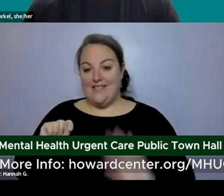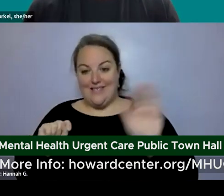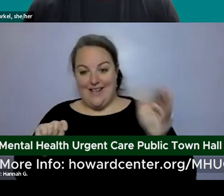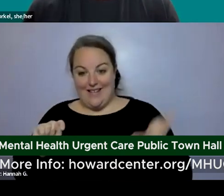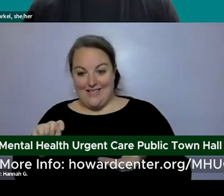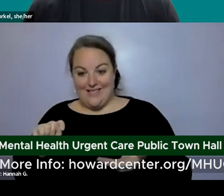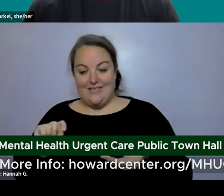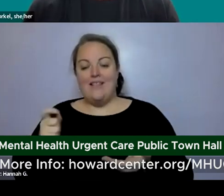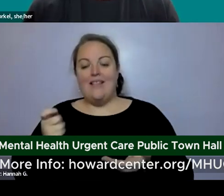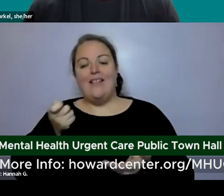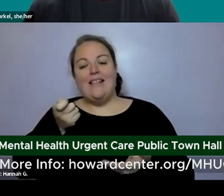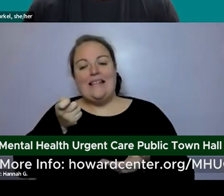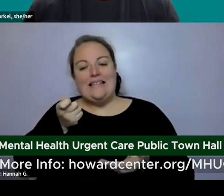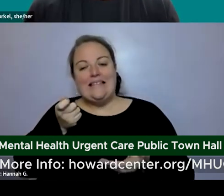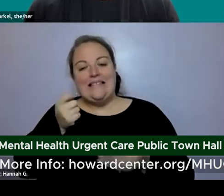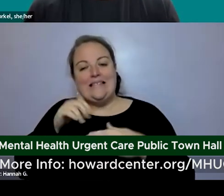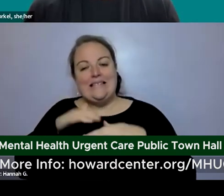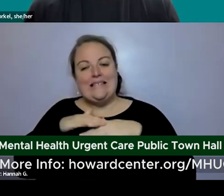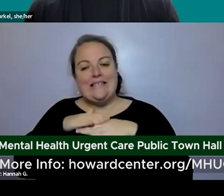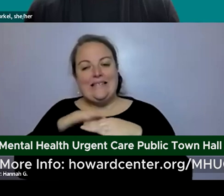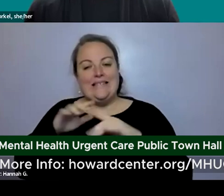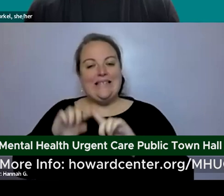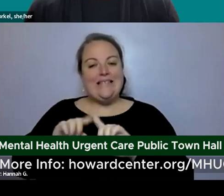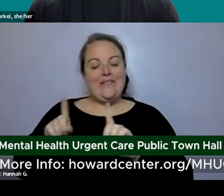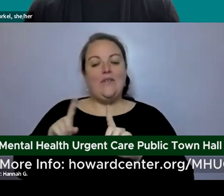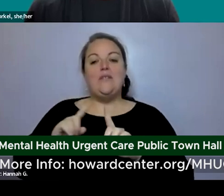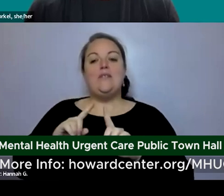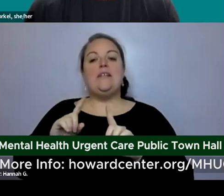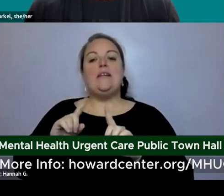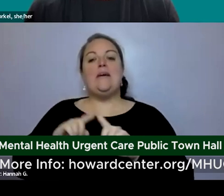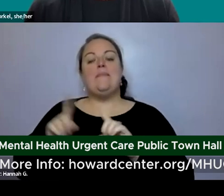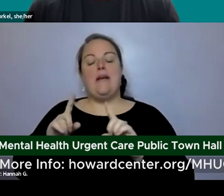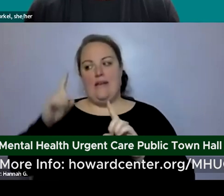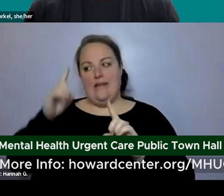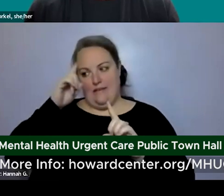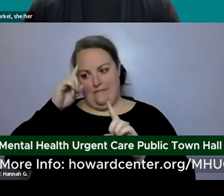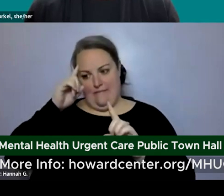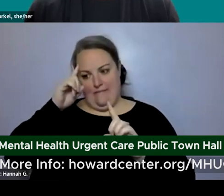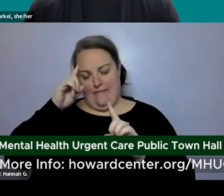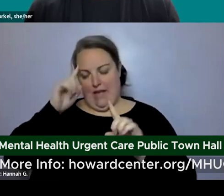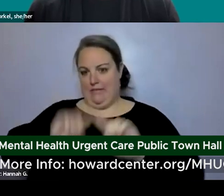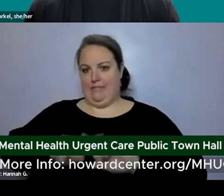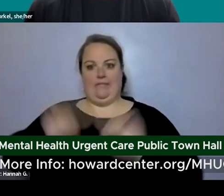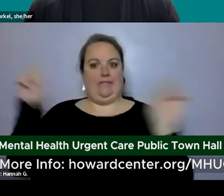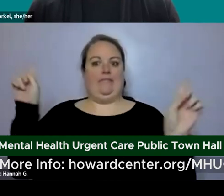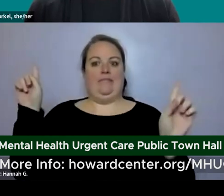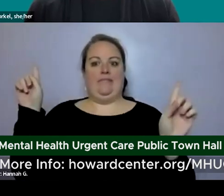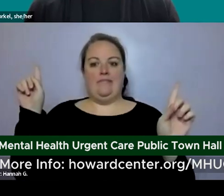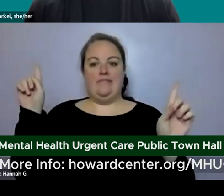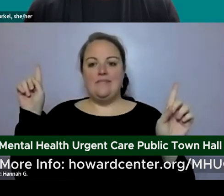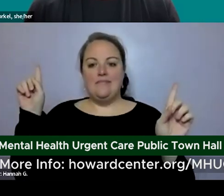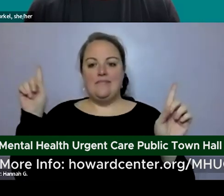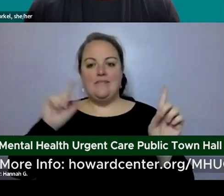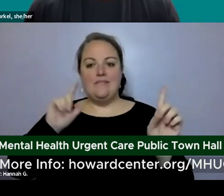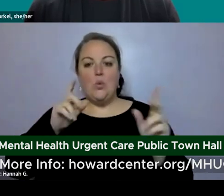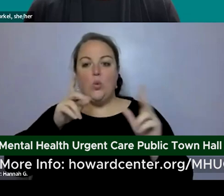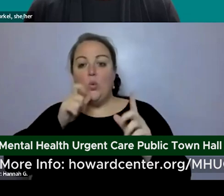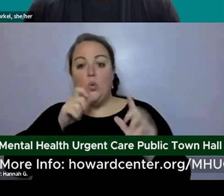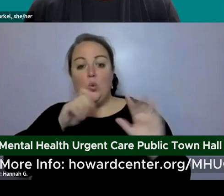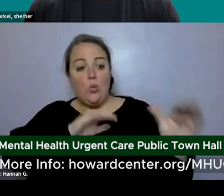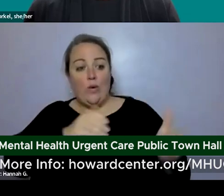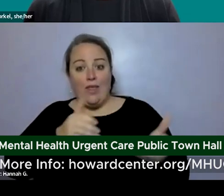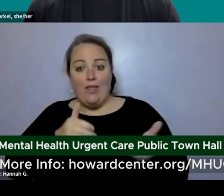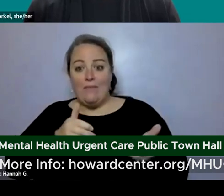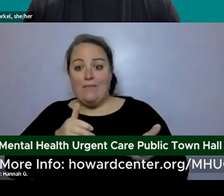subtle difference it's really it's um a mind a mindset difference in um who we're welcoming into the